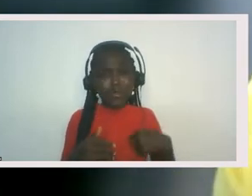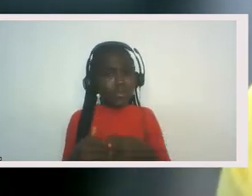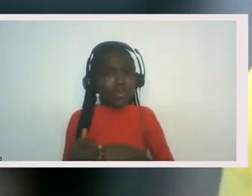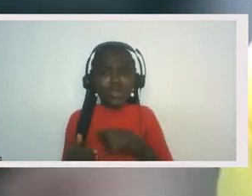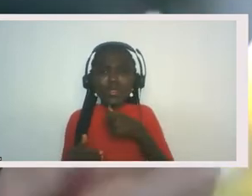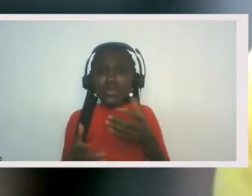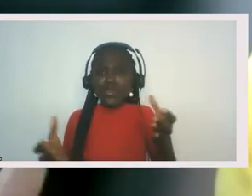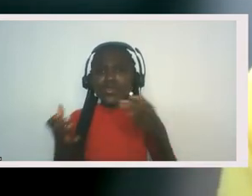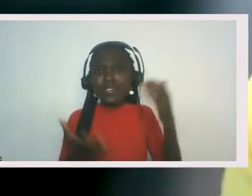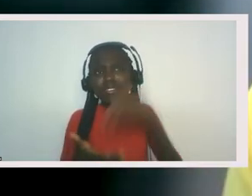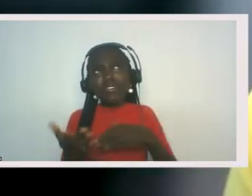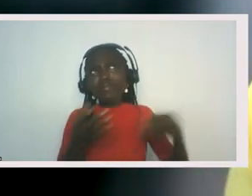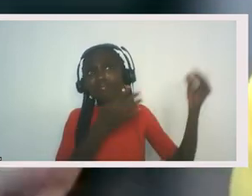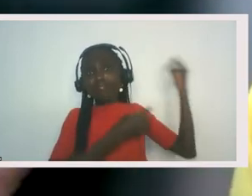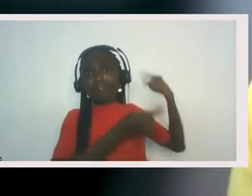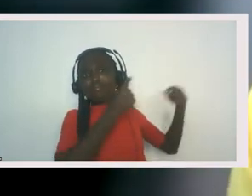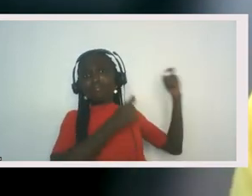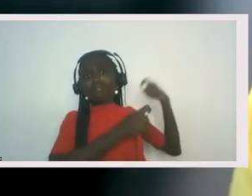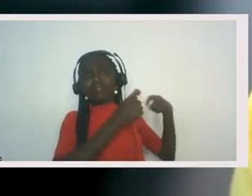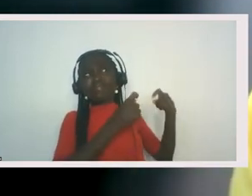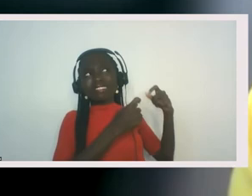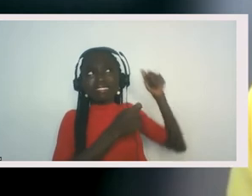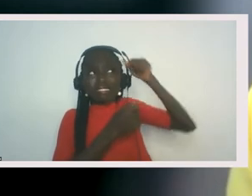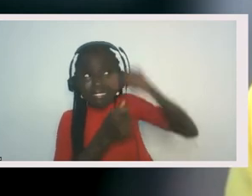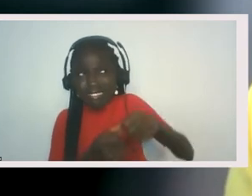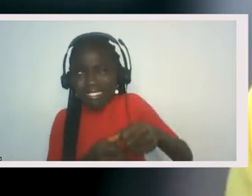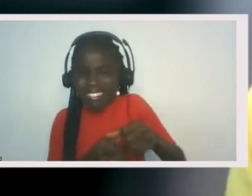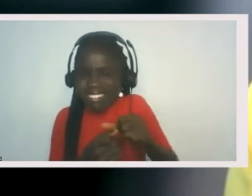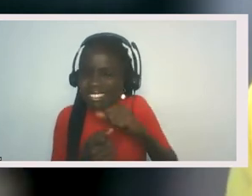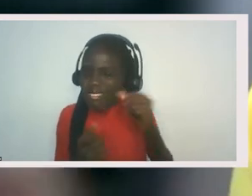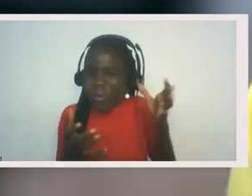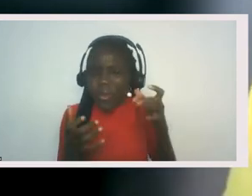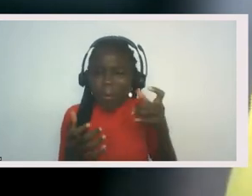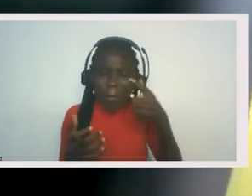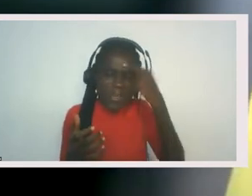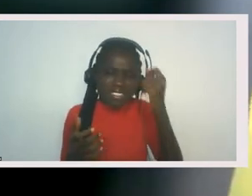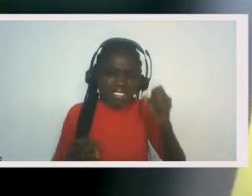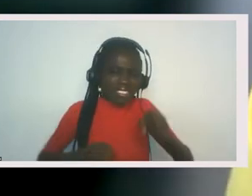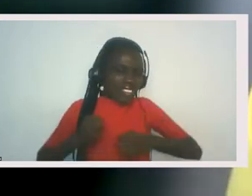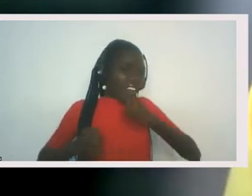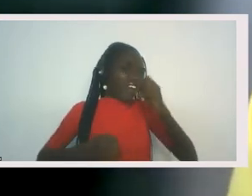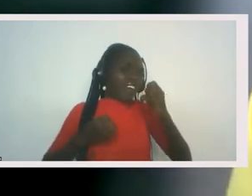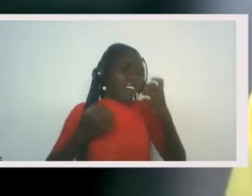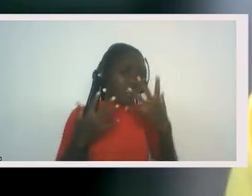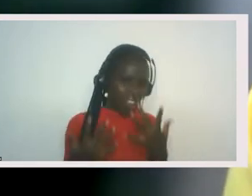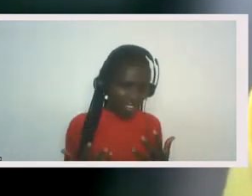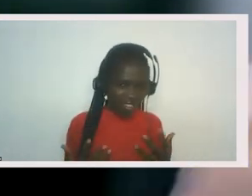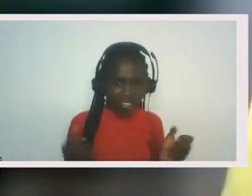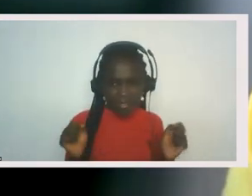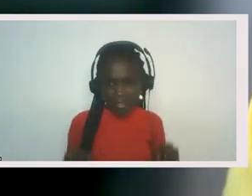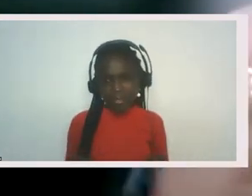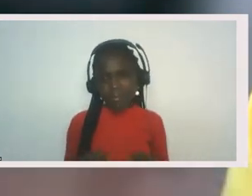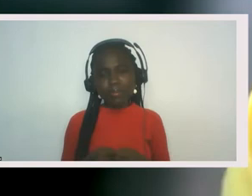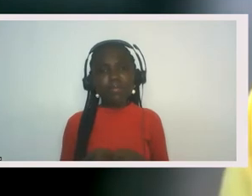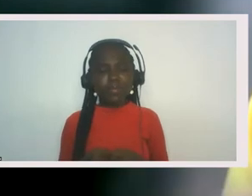to go back there because it's too emotional. too painful. And while it is, and I feel the pain as I